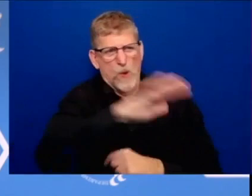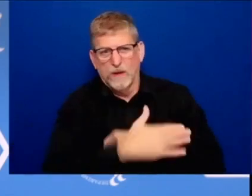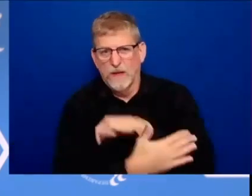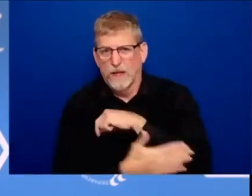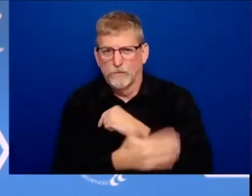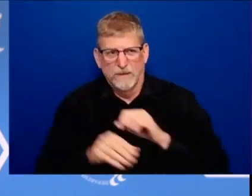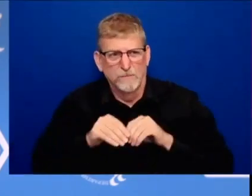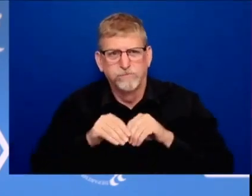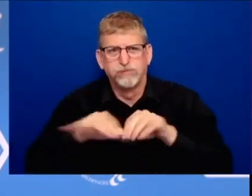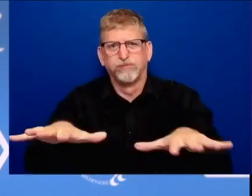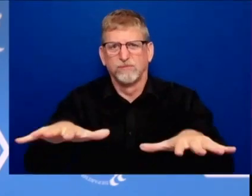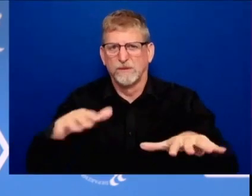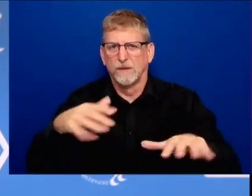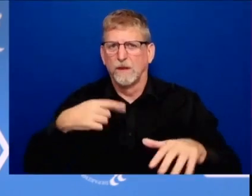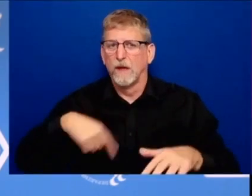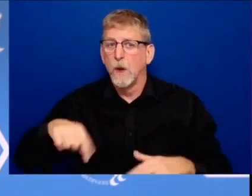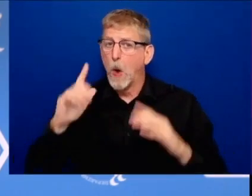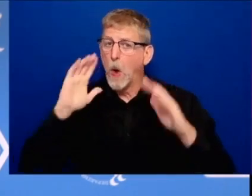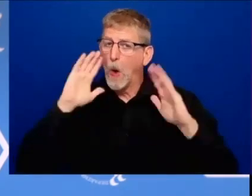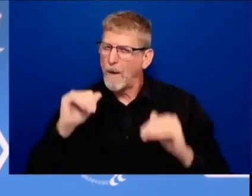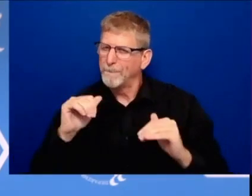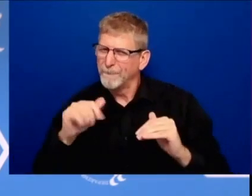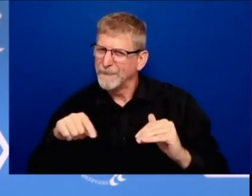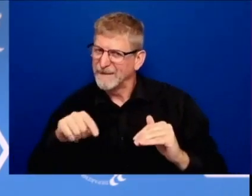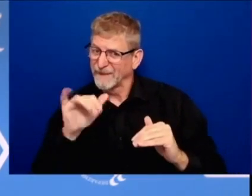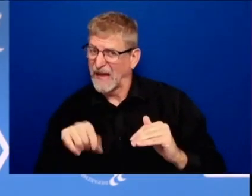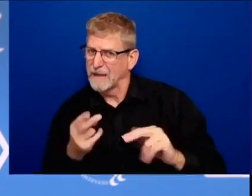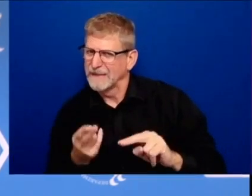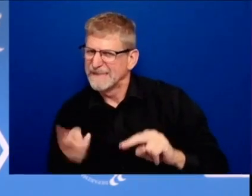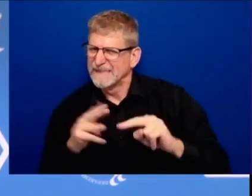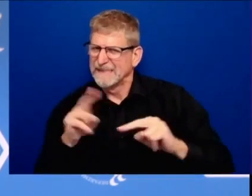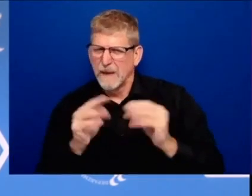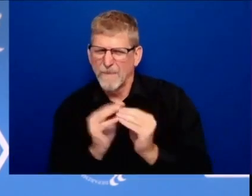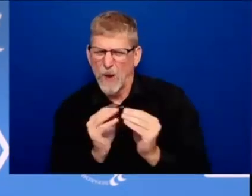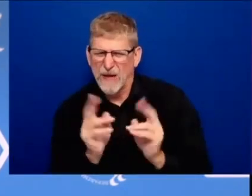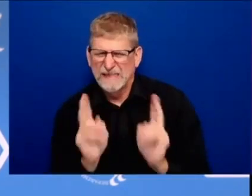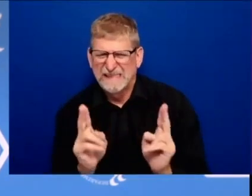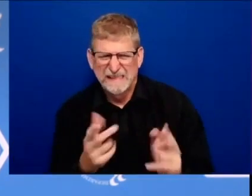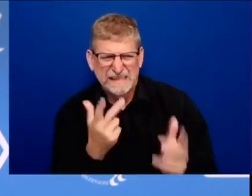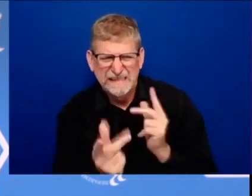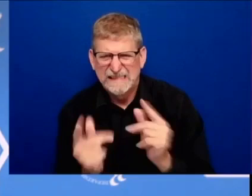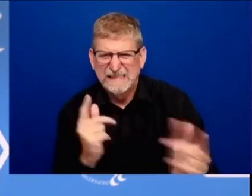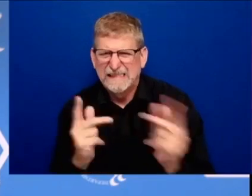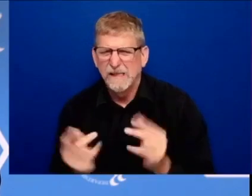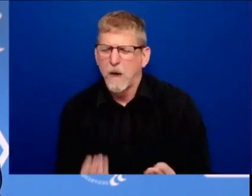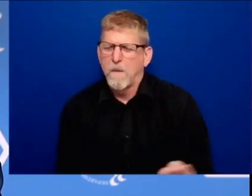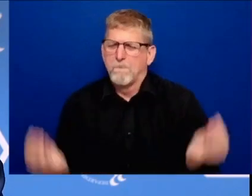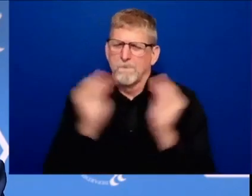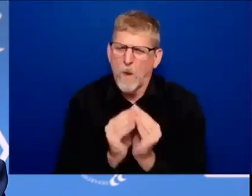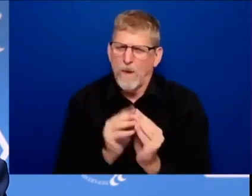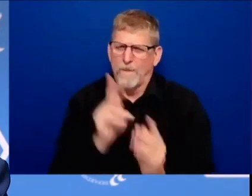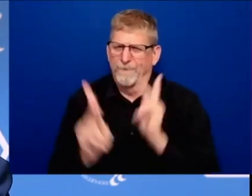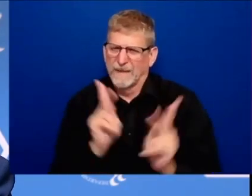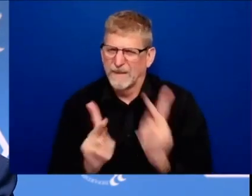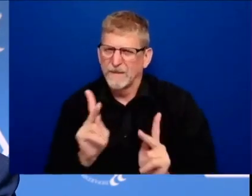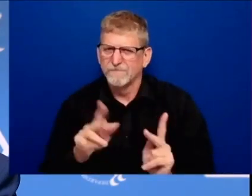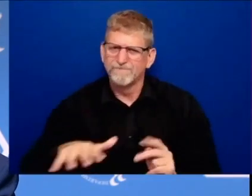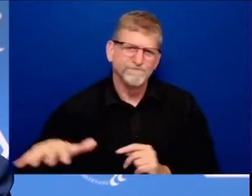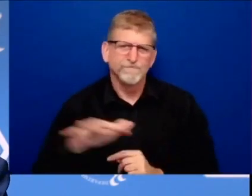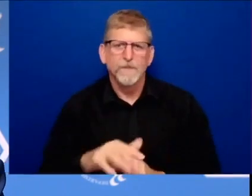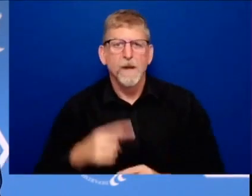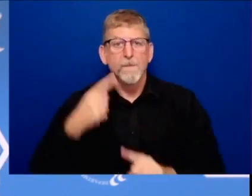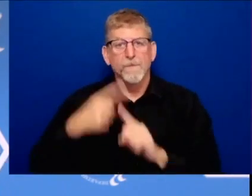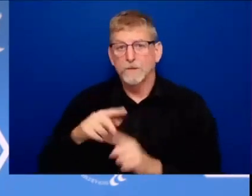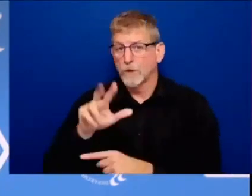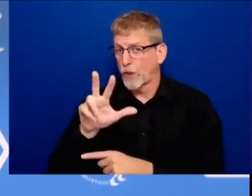vaccination operations to date we've also provided three billion dollars to 37 states and territories and